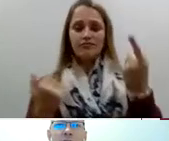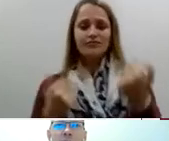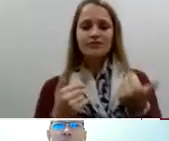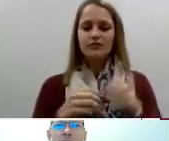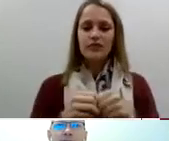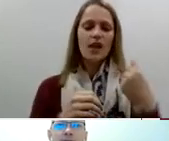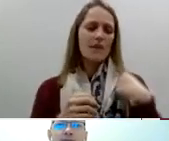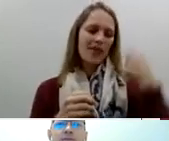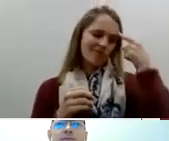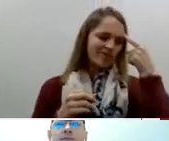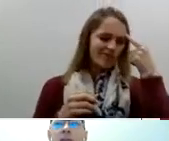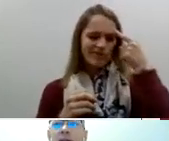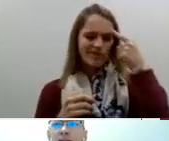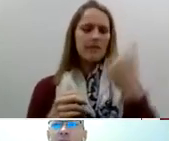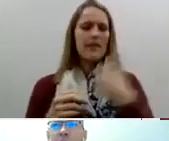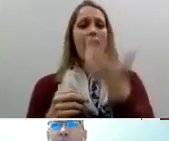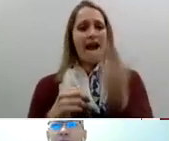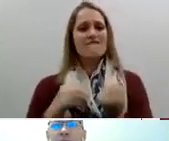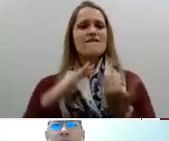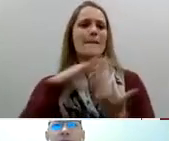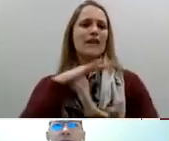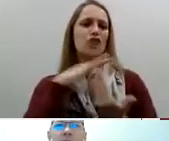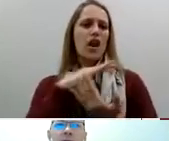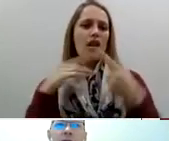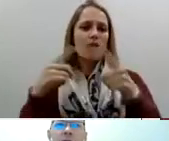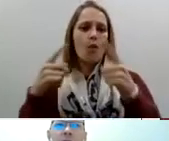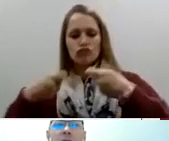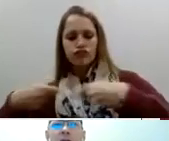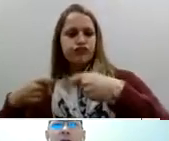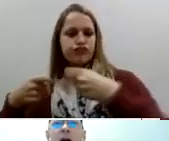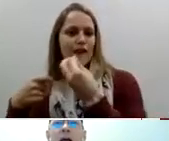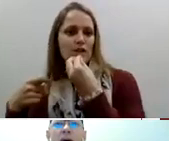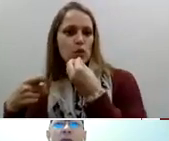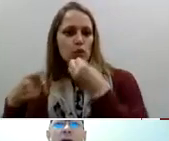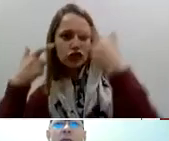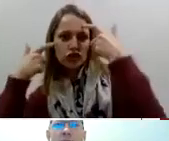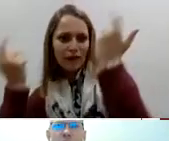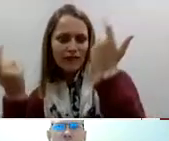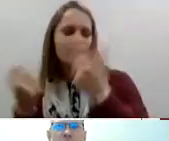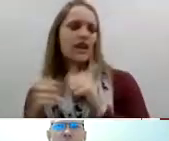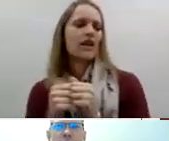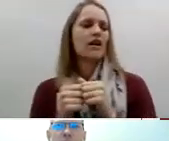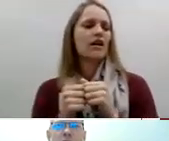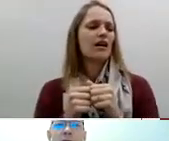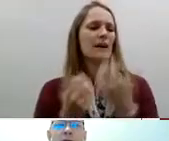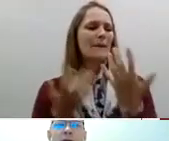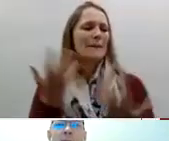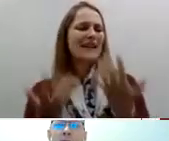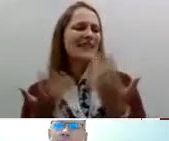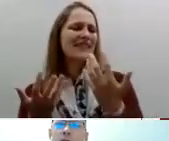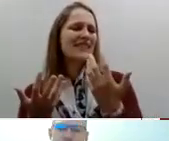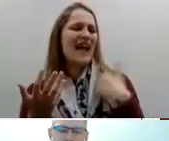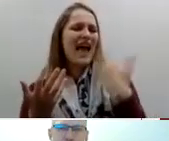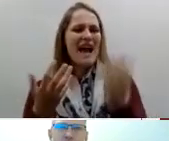next next slide please and I have a passion for making